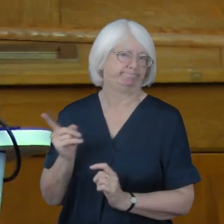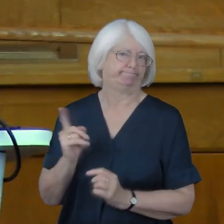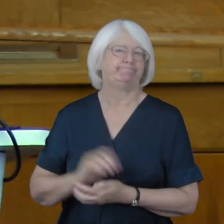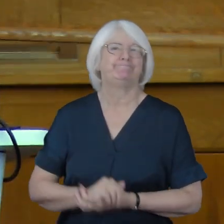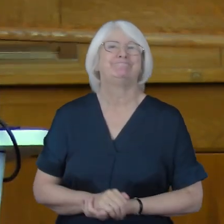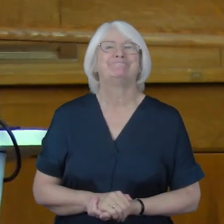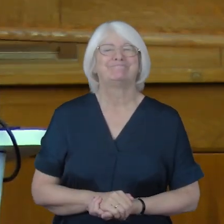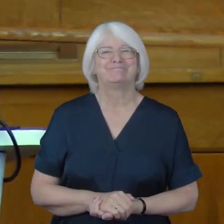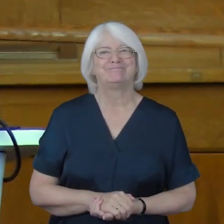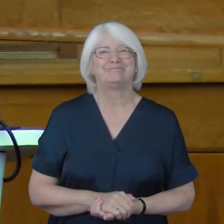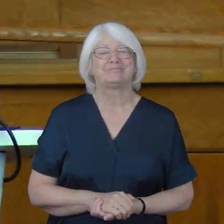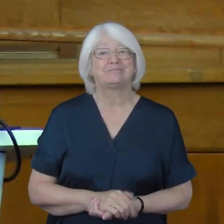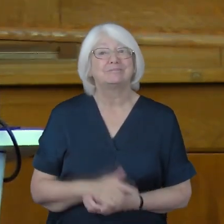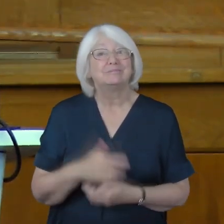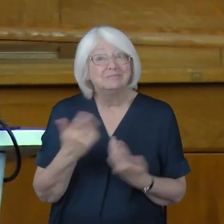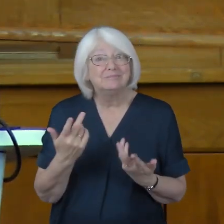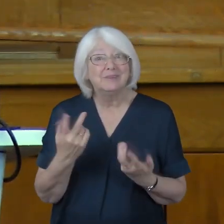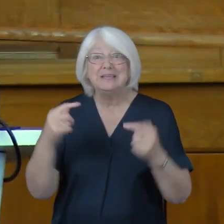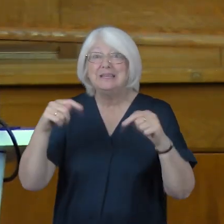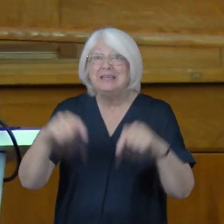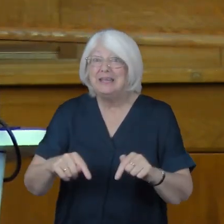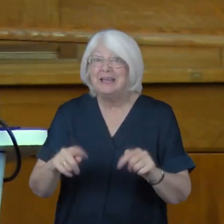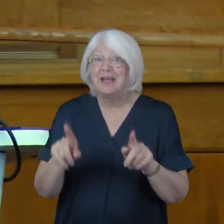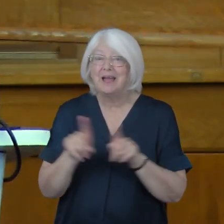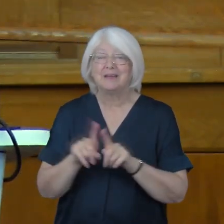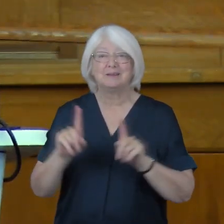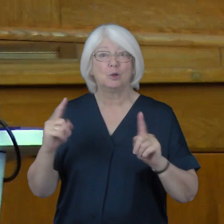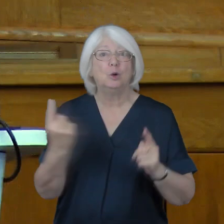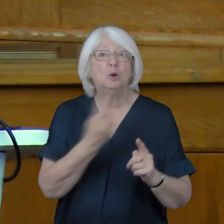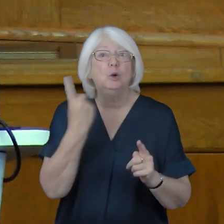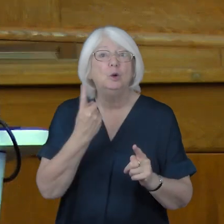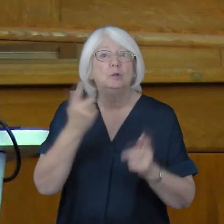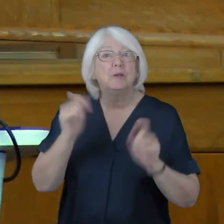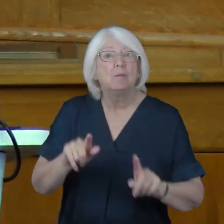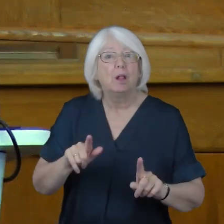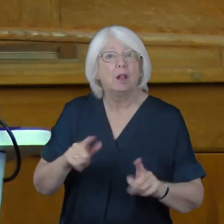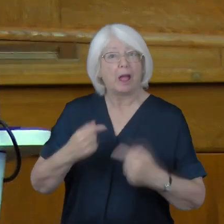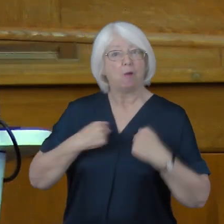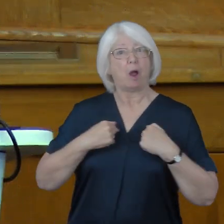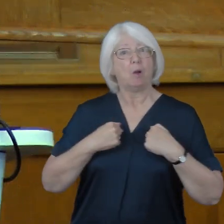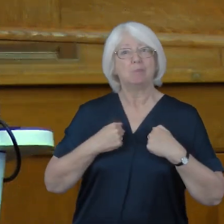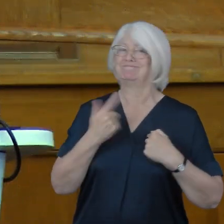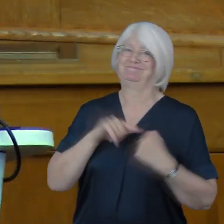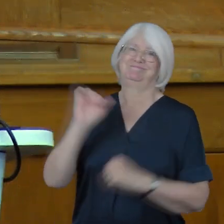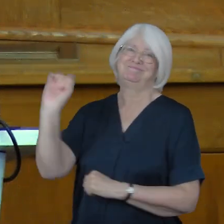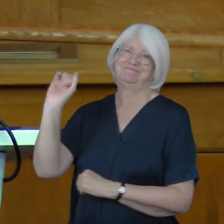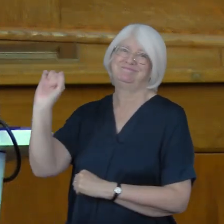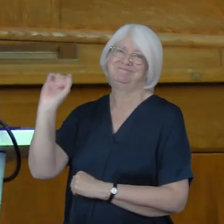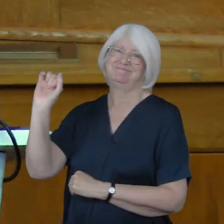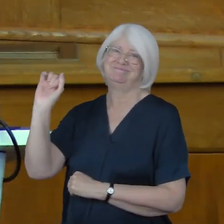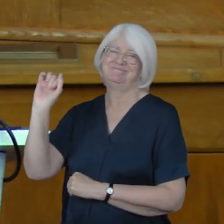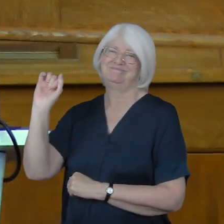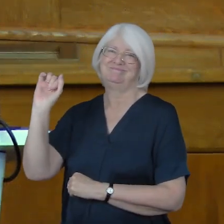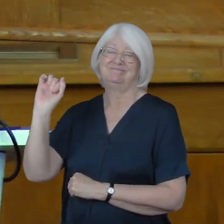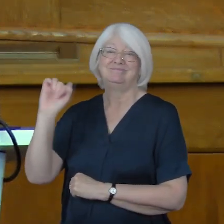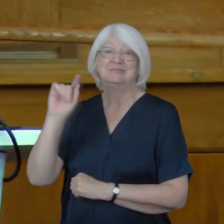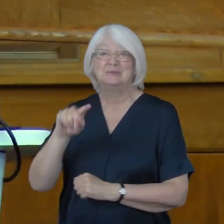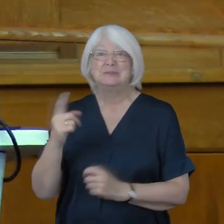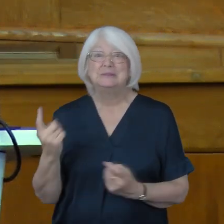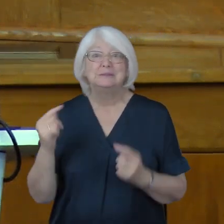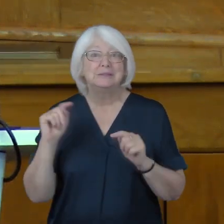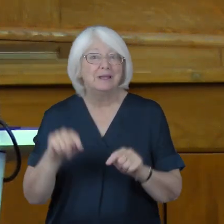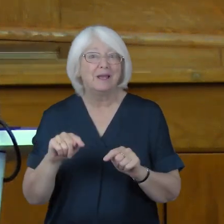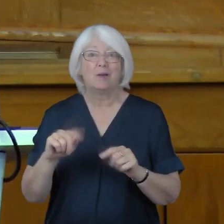Yet we meet as God's people, not our own. We meet with the light whom no darkness can